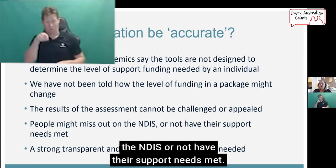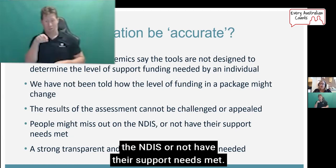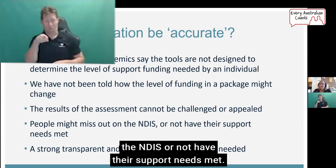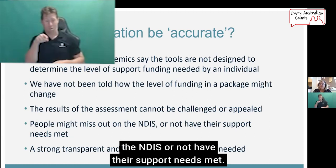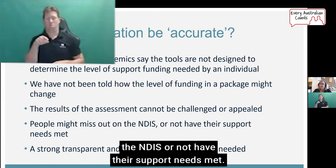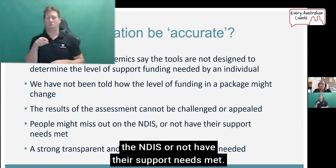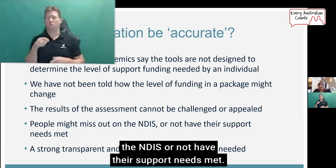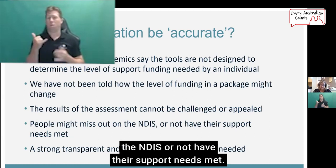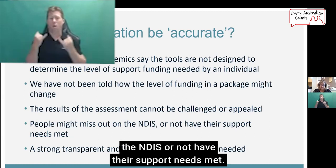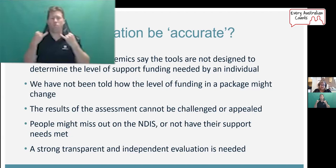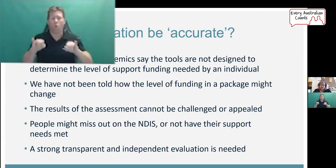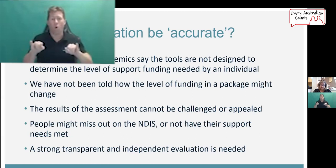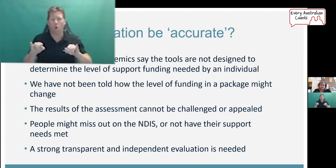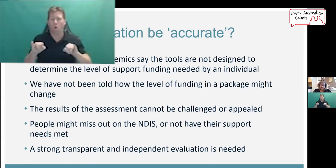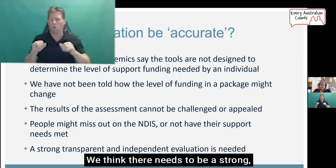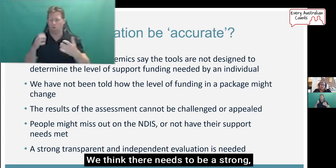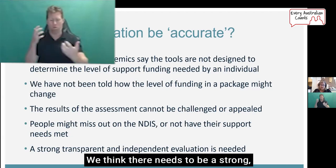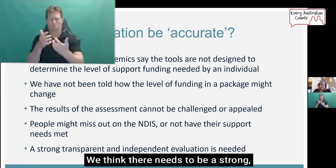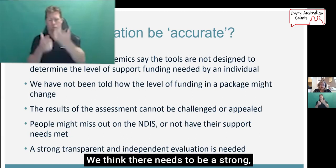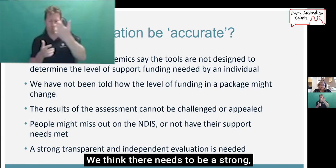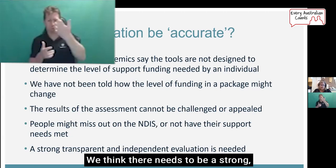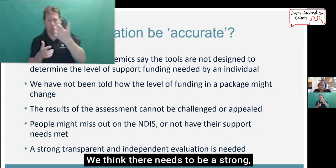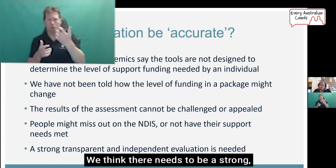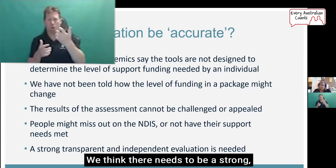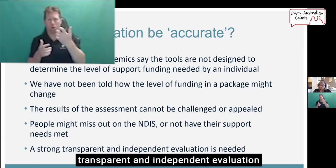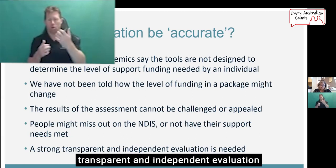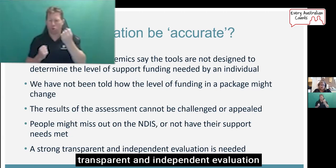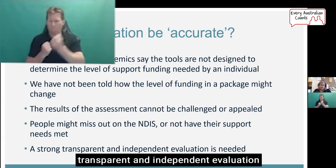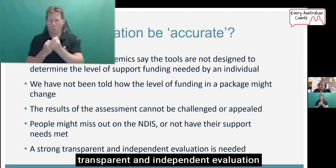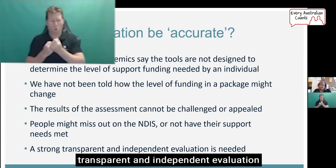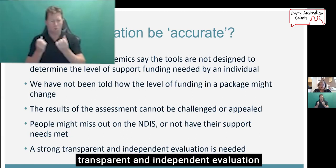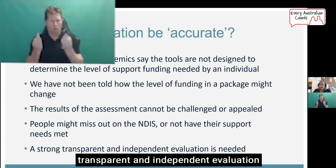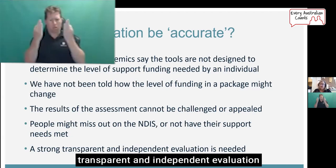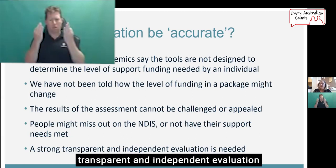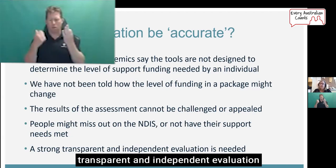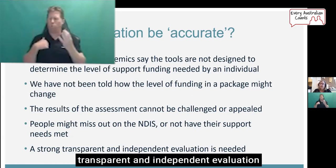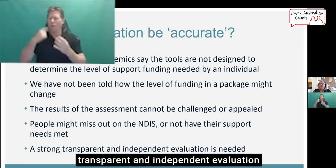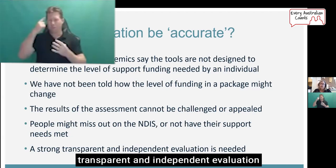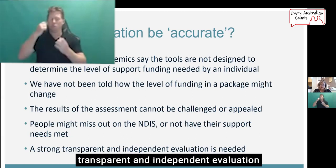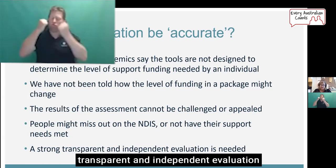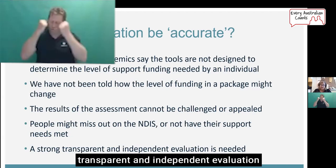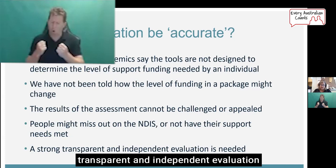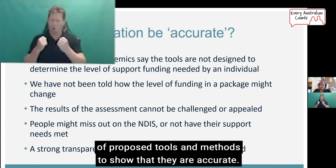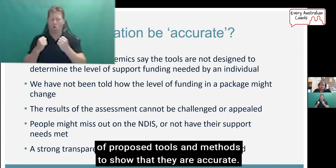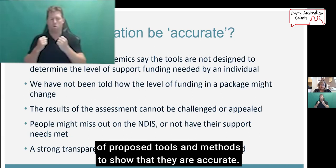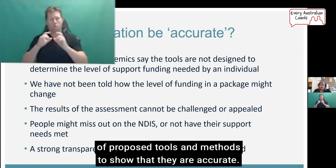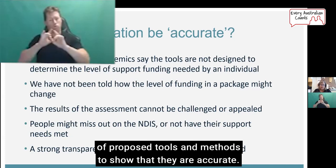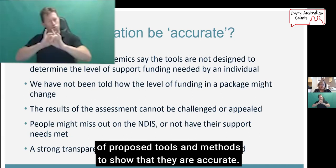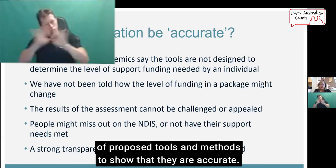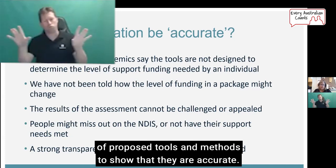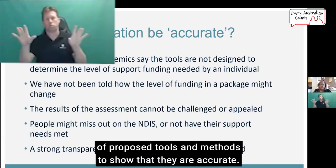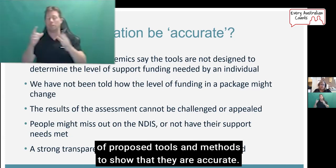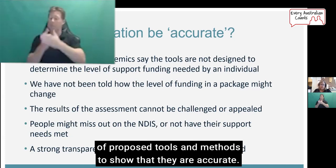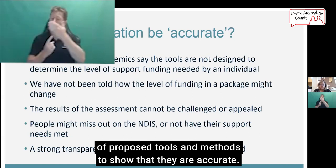and not have their support needs met. We think there needs to be a strong, transparent and independent evaluation of proposed